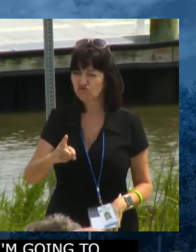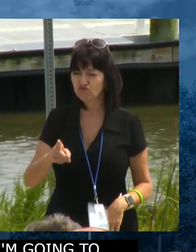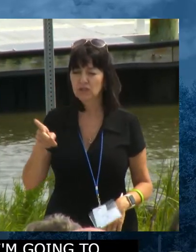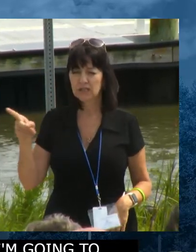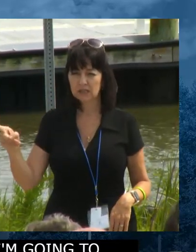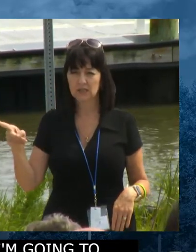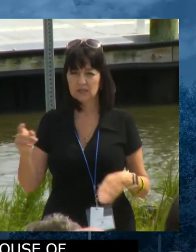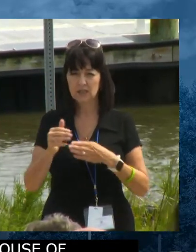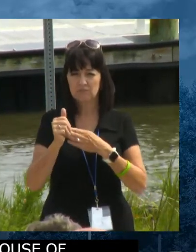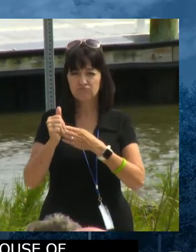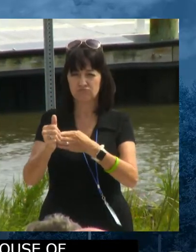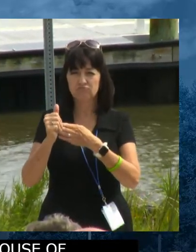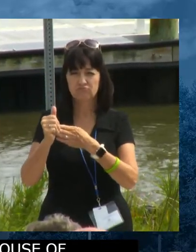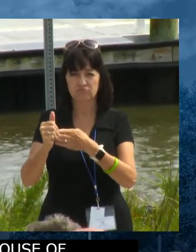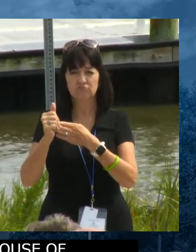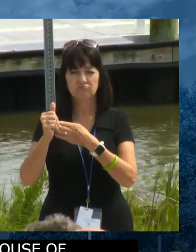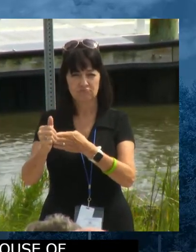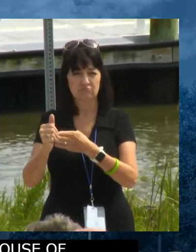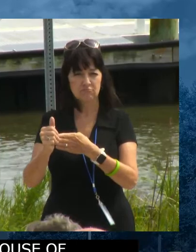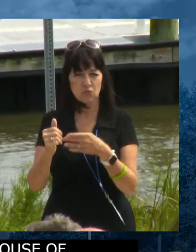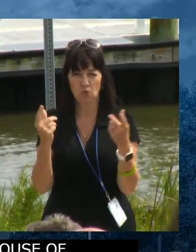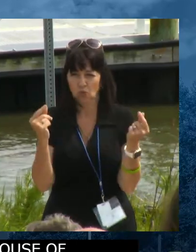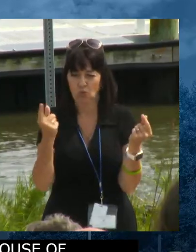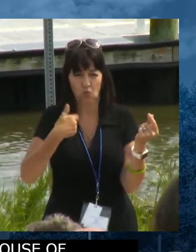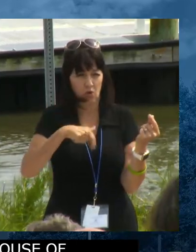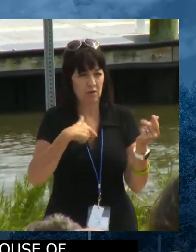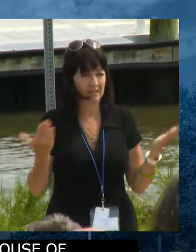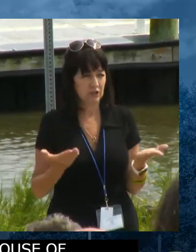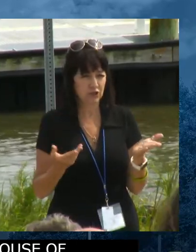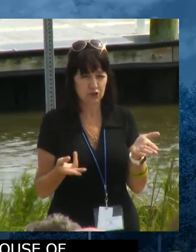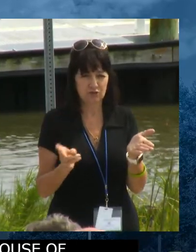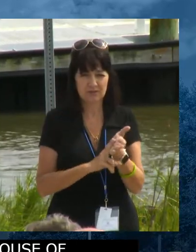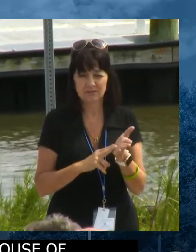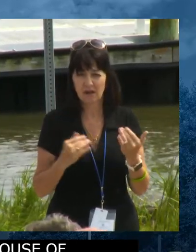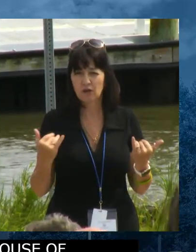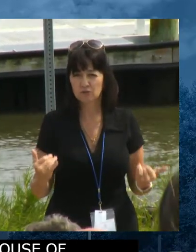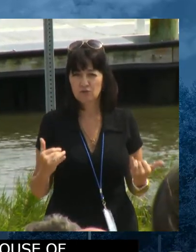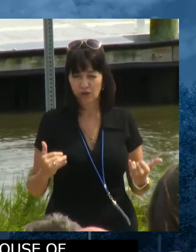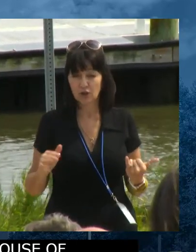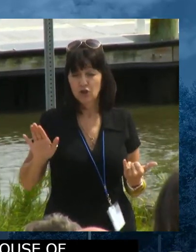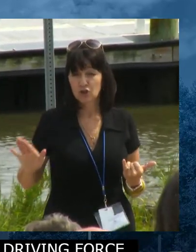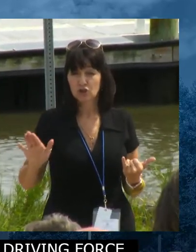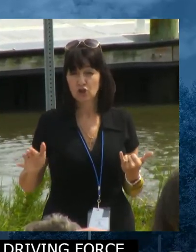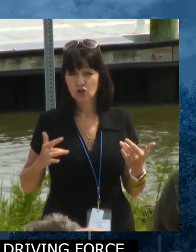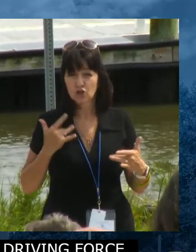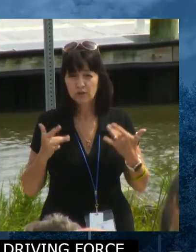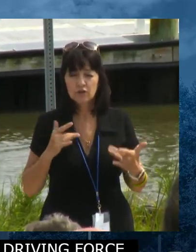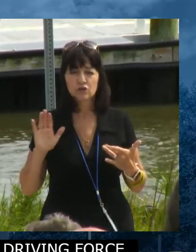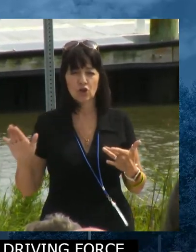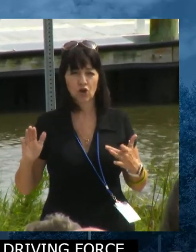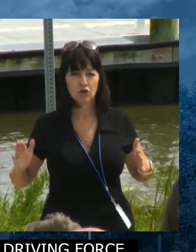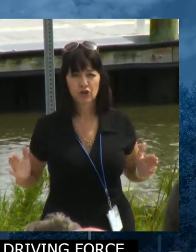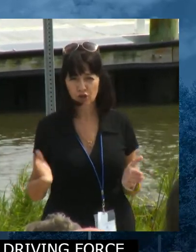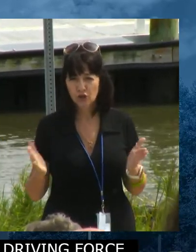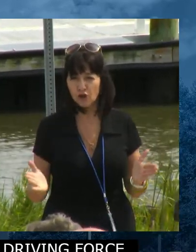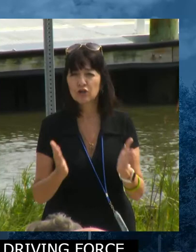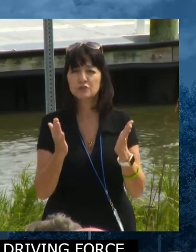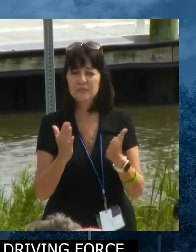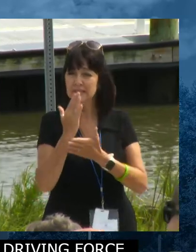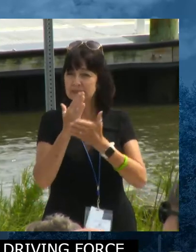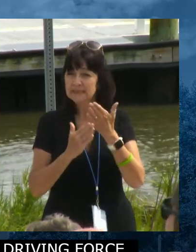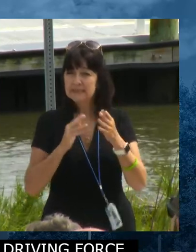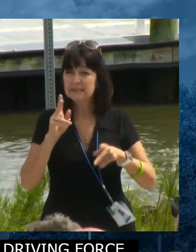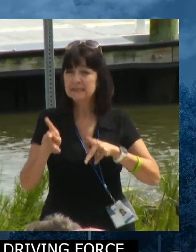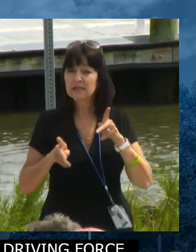force behind what we're here to sign today, her enthusiasm, um, her encouragement. Some people